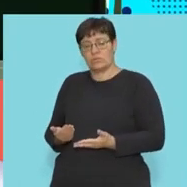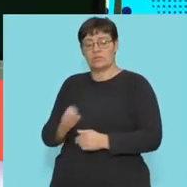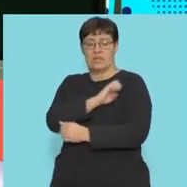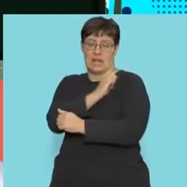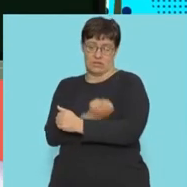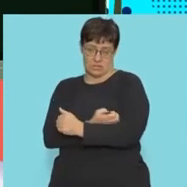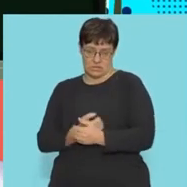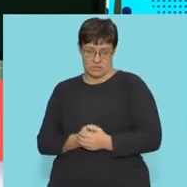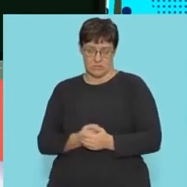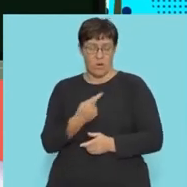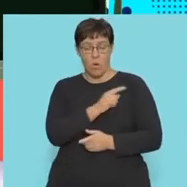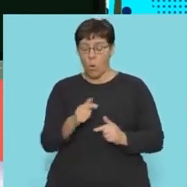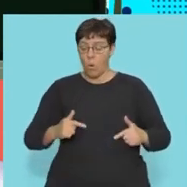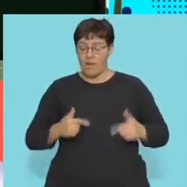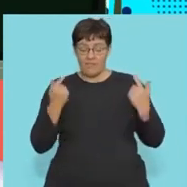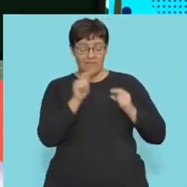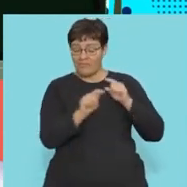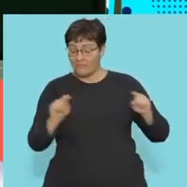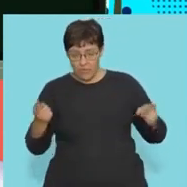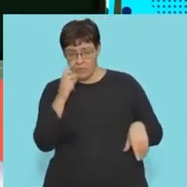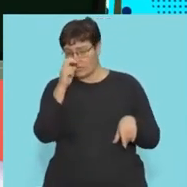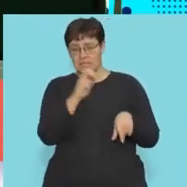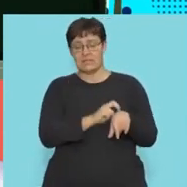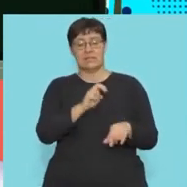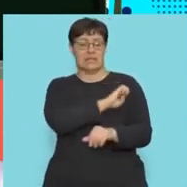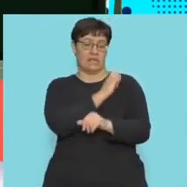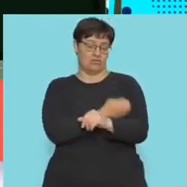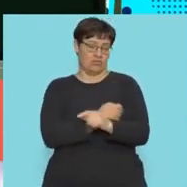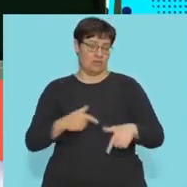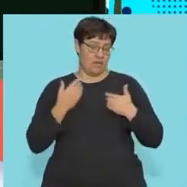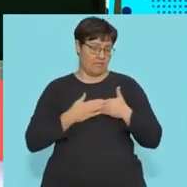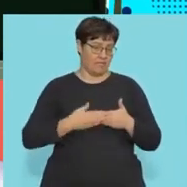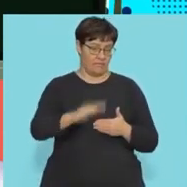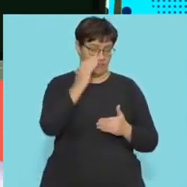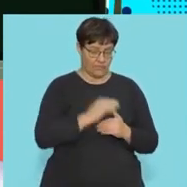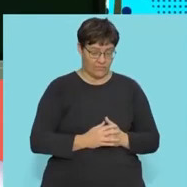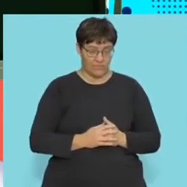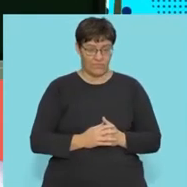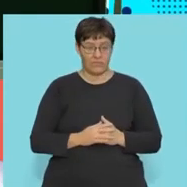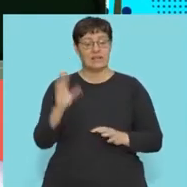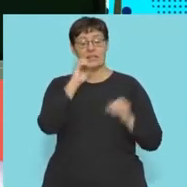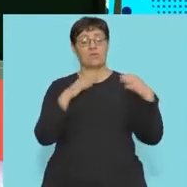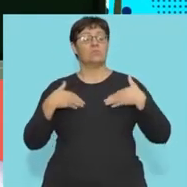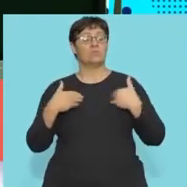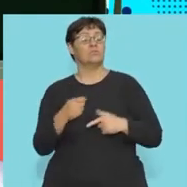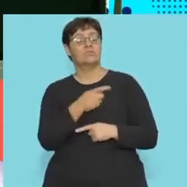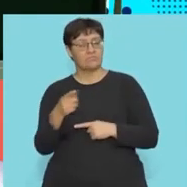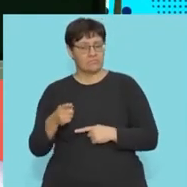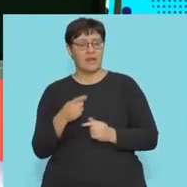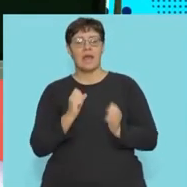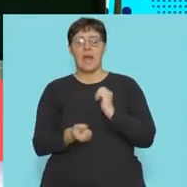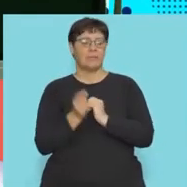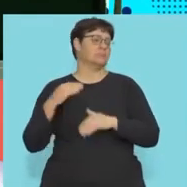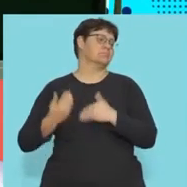All living organisms require energy throughout their life, and we find that cellular respiration is a process that occurs